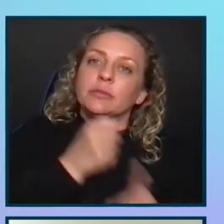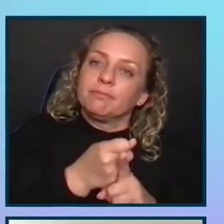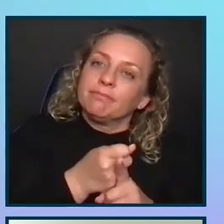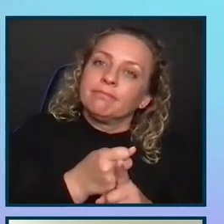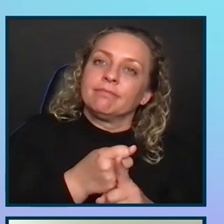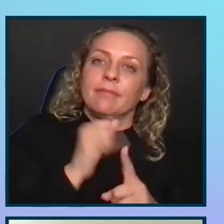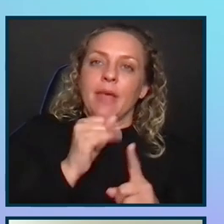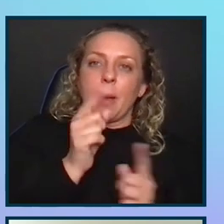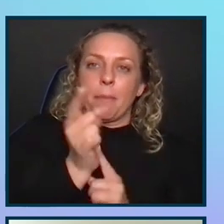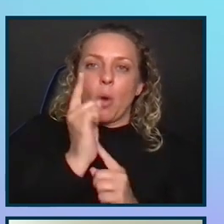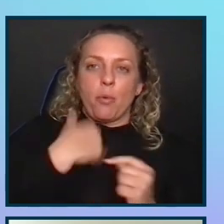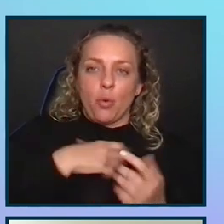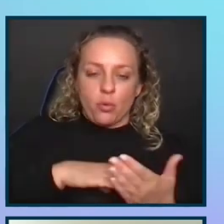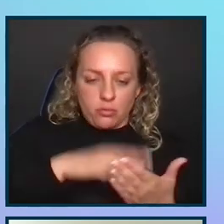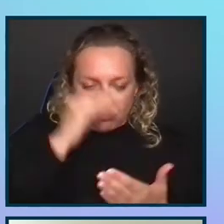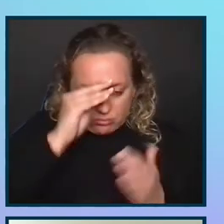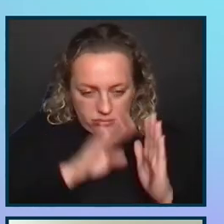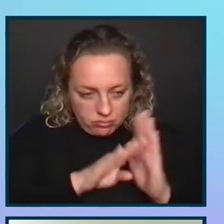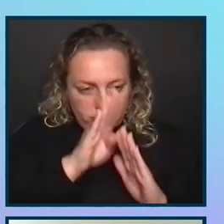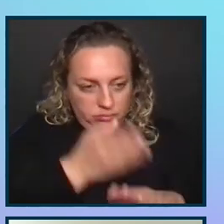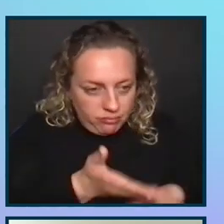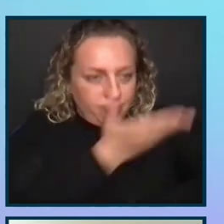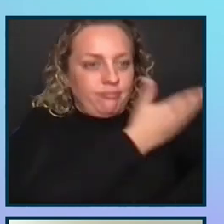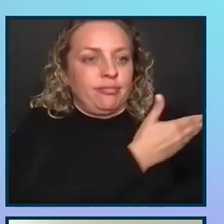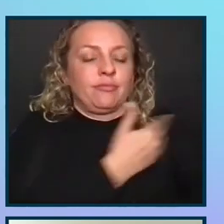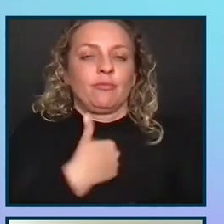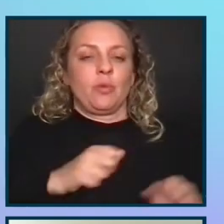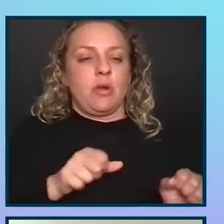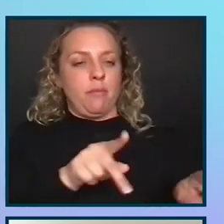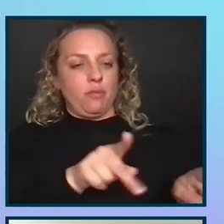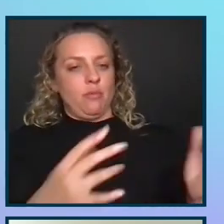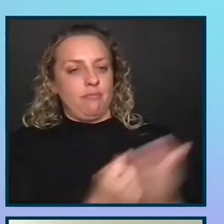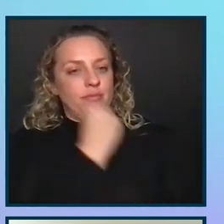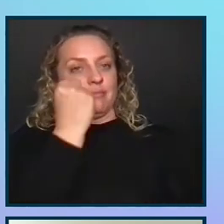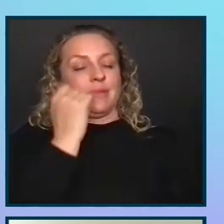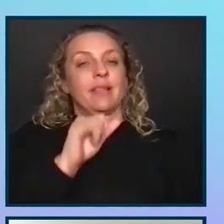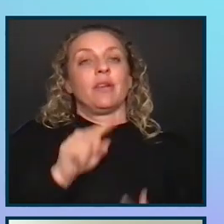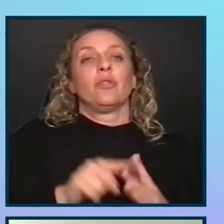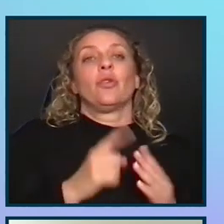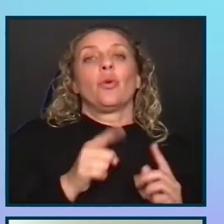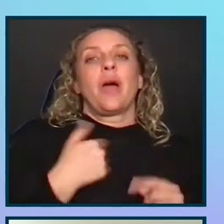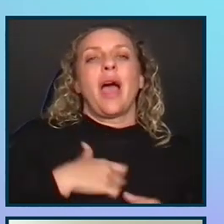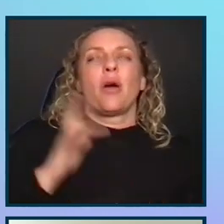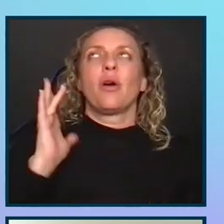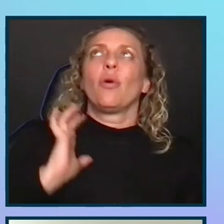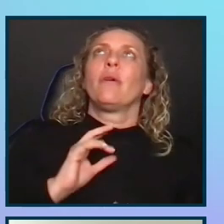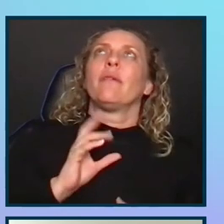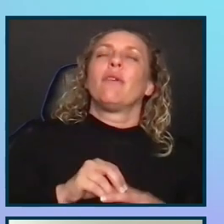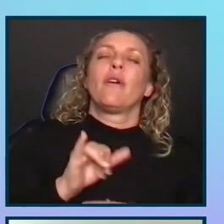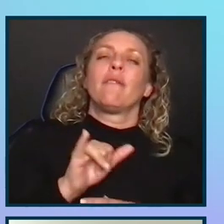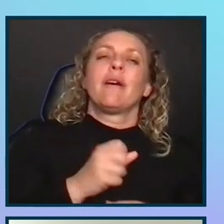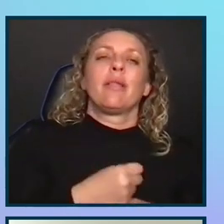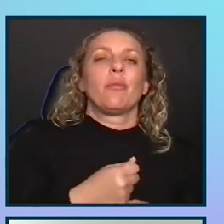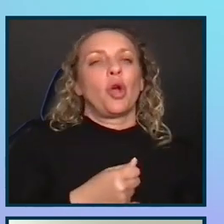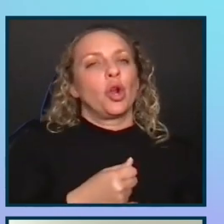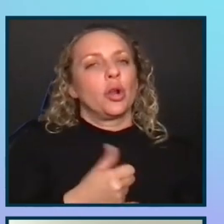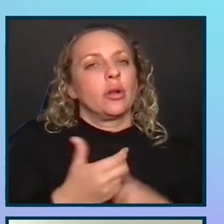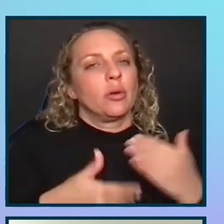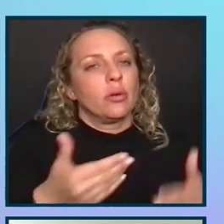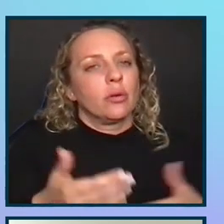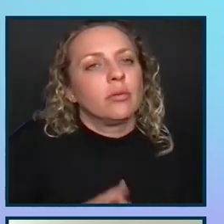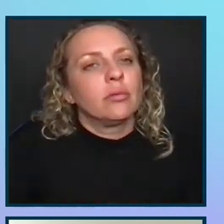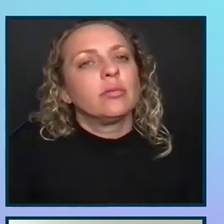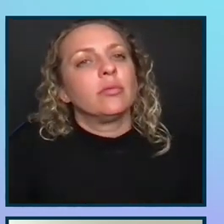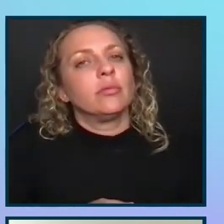process. You we saw an opportunity for major improvement. And I think it started when, you know, I was involved in the product walkthrough. So